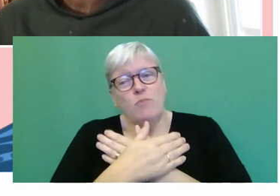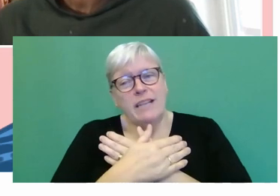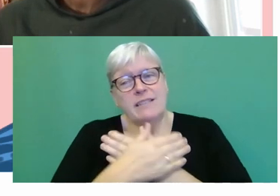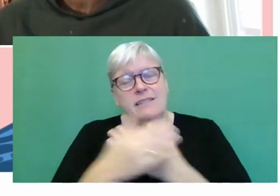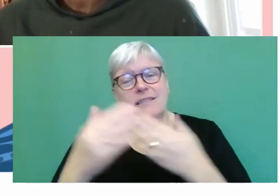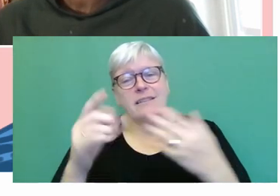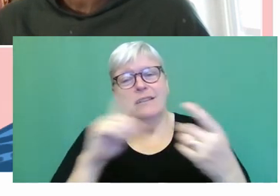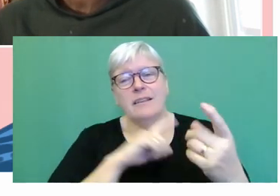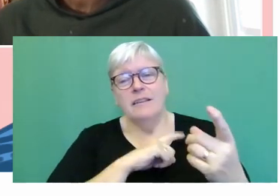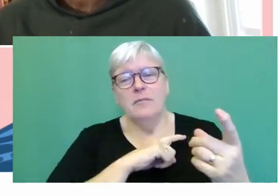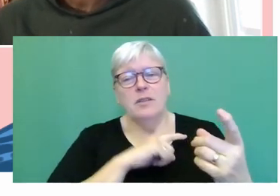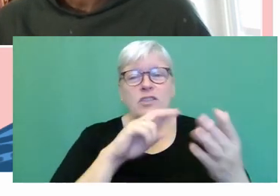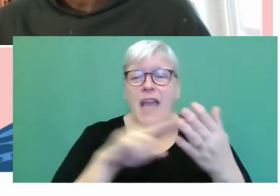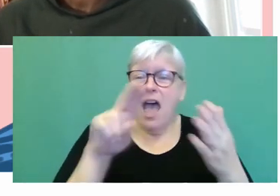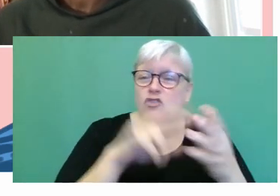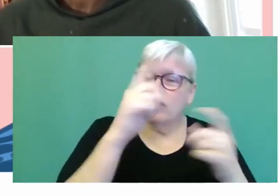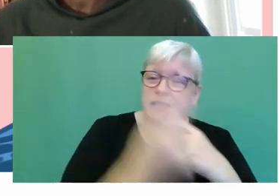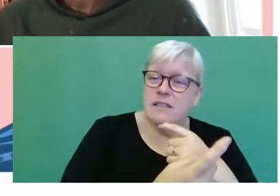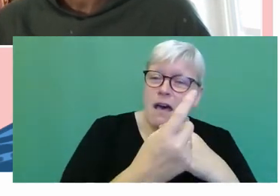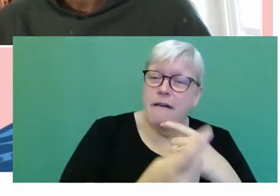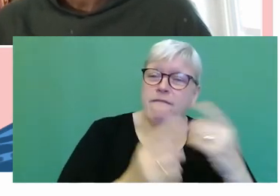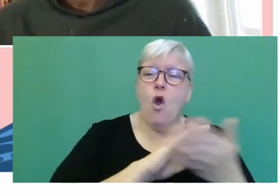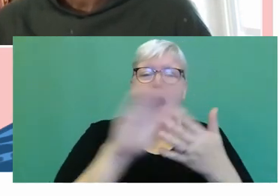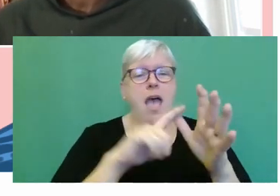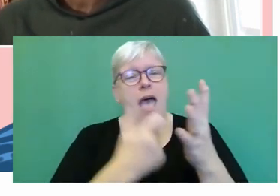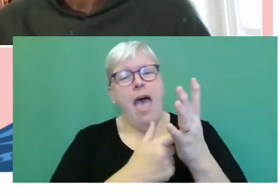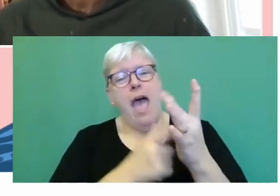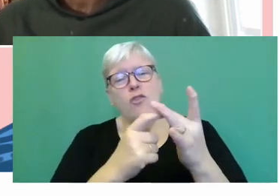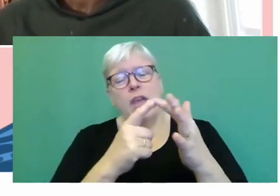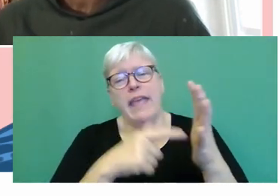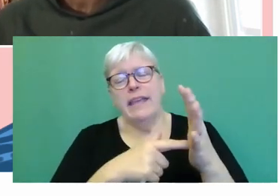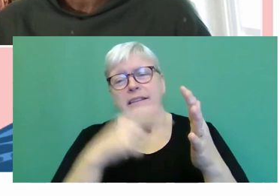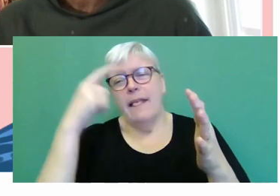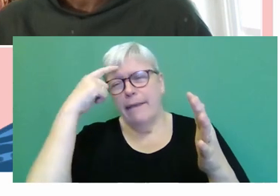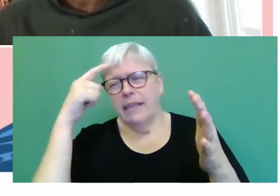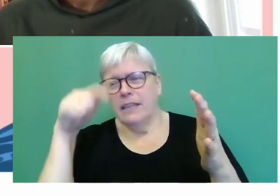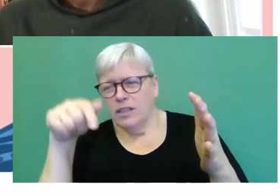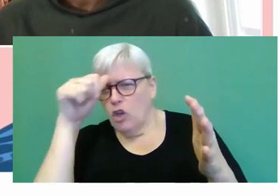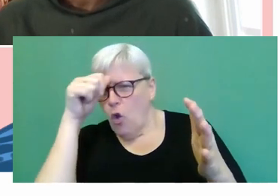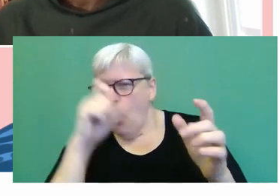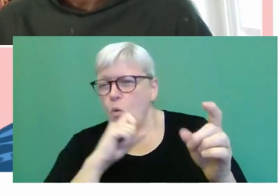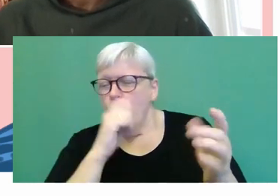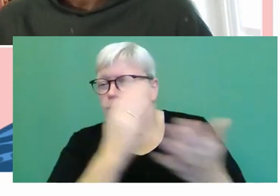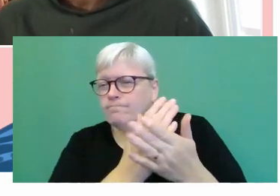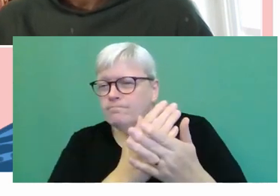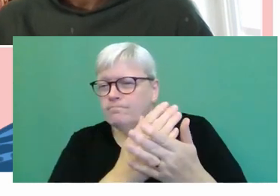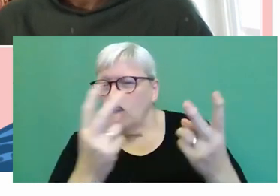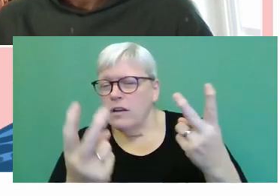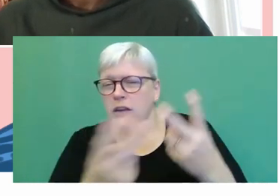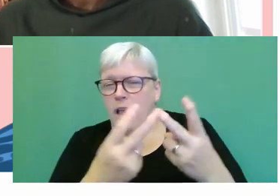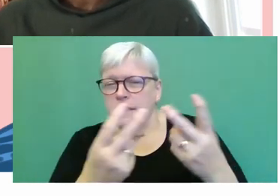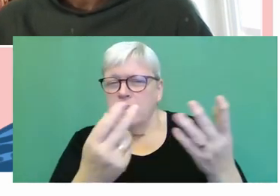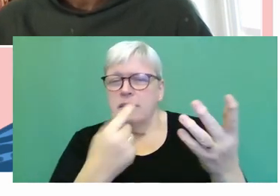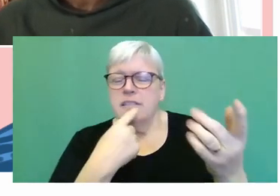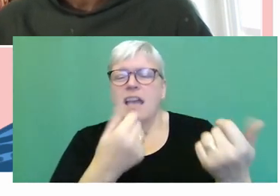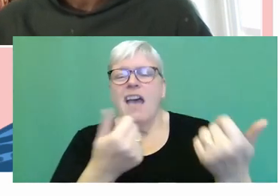is, or she has her, how does Harriet have her own assumptions and sort of end up kind of othering Ma and Yasmin by saying, yeah, need to have,